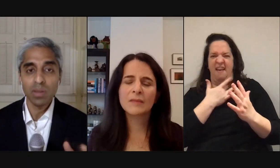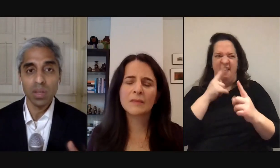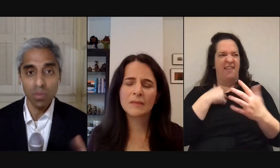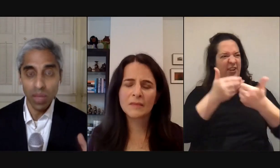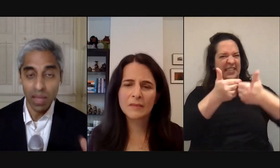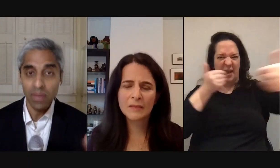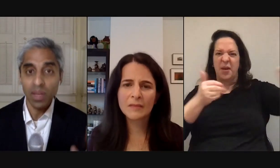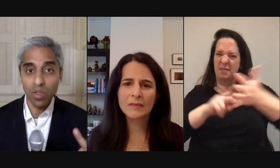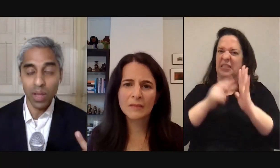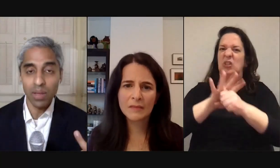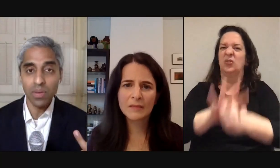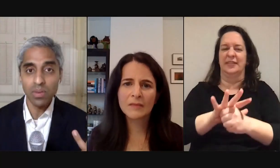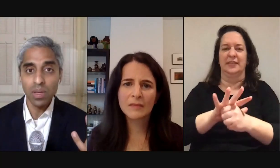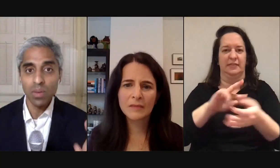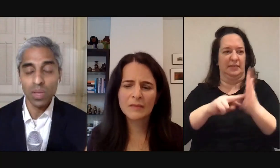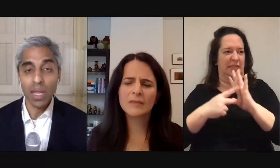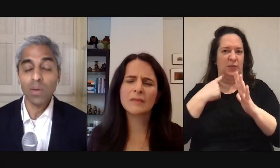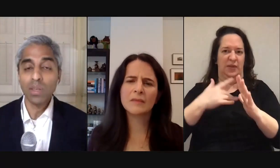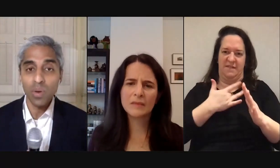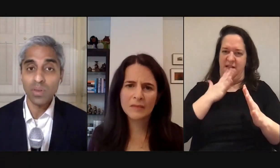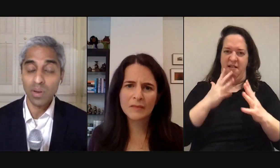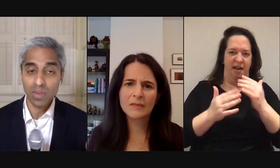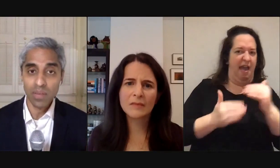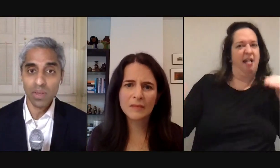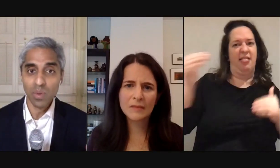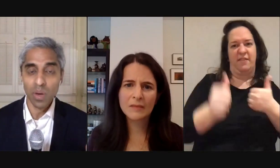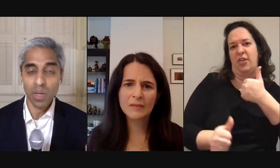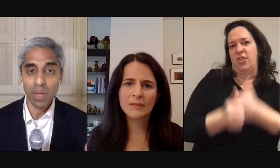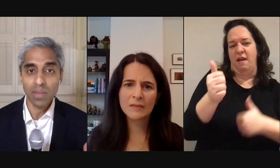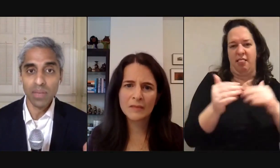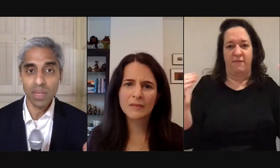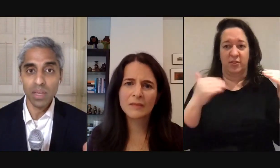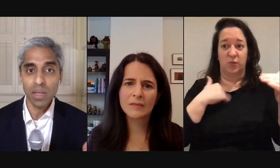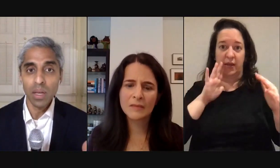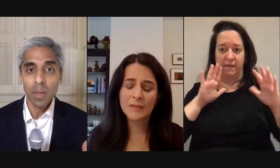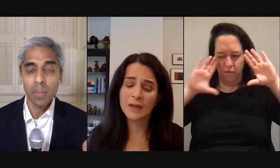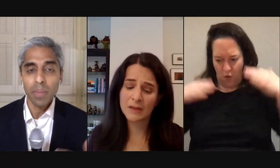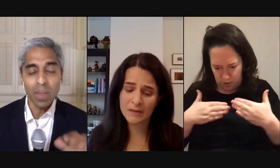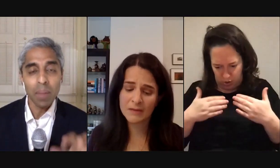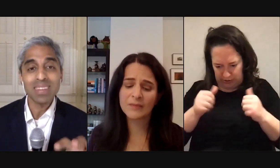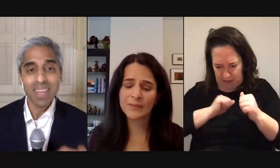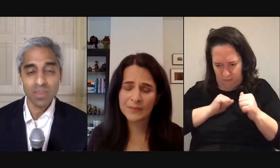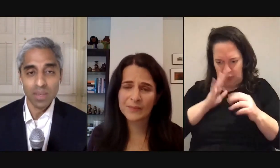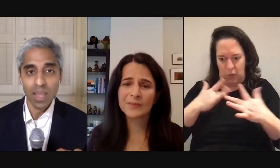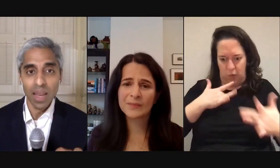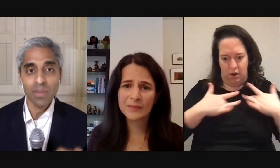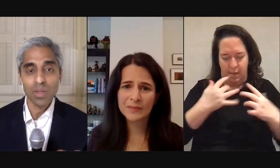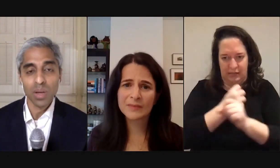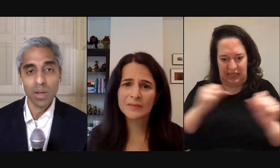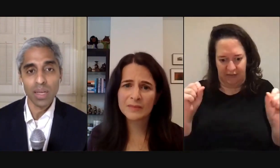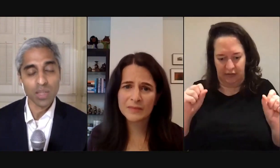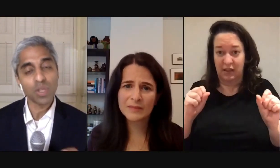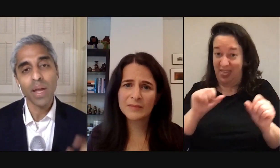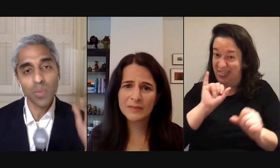experience it with elevated threat levels with an increased focus on ourself because we're worried about safety now that makes sense in that